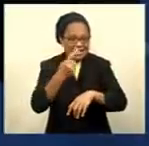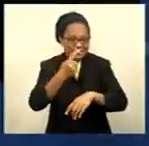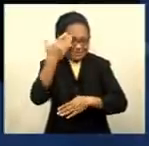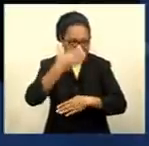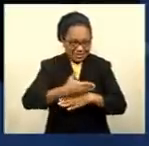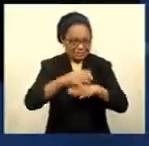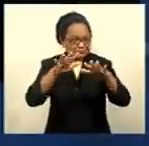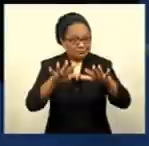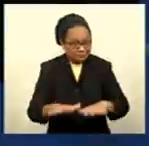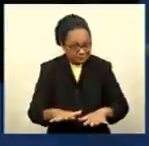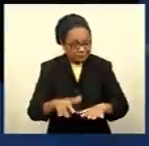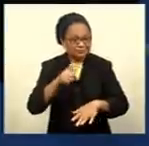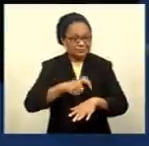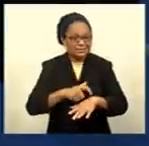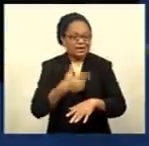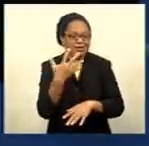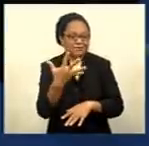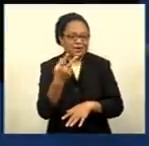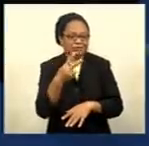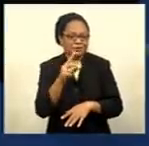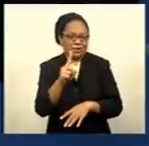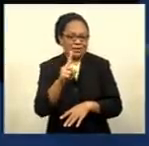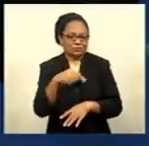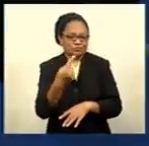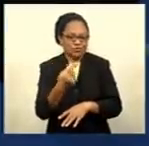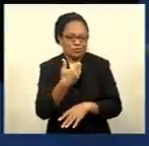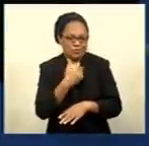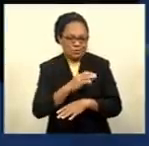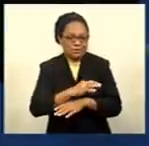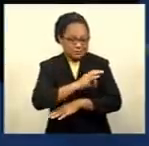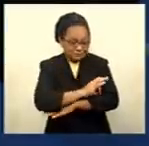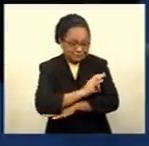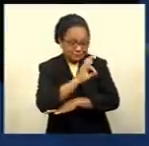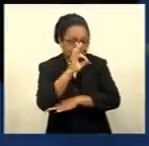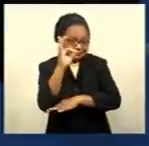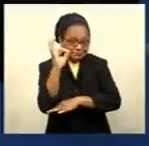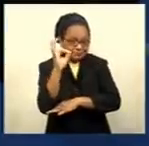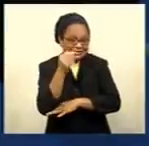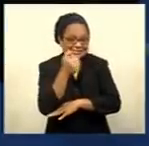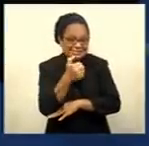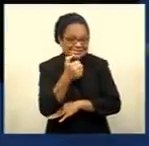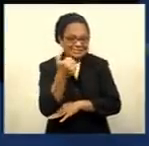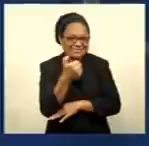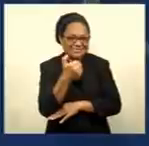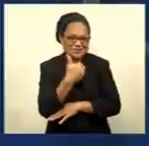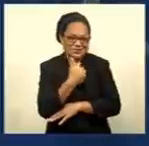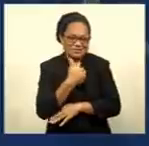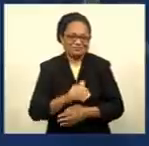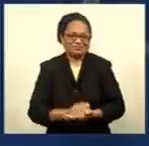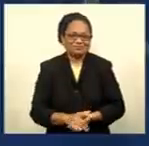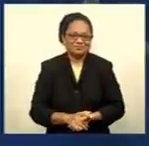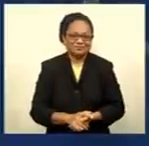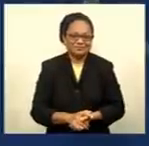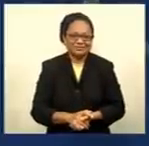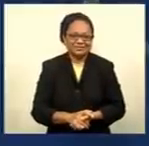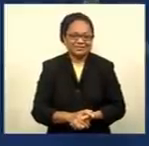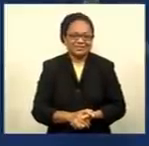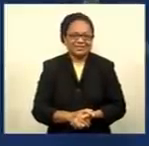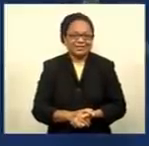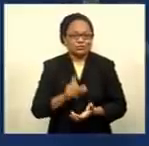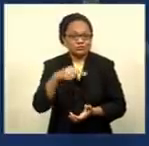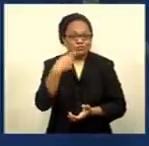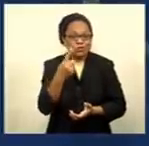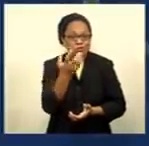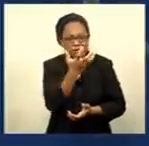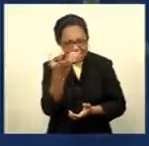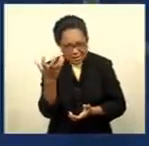with low tide at 521 tomorrow morning. Sun rises at 616. For tomorrow, cloudy periods